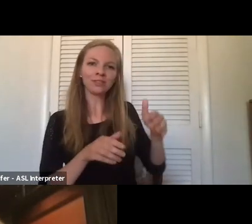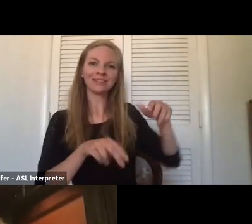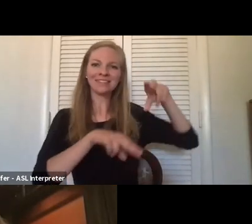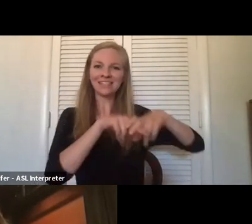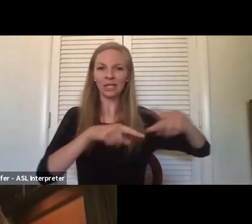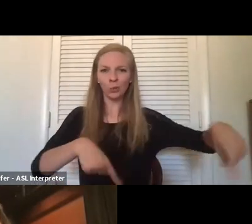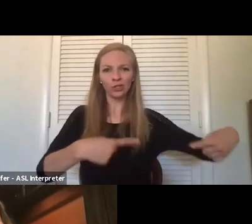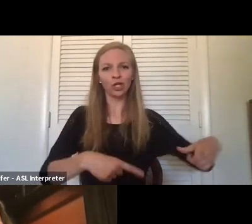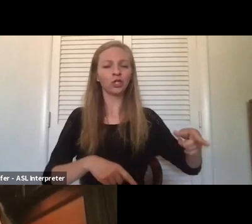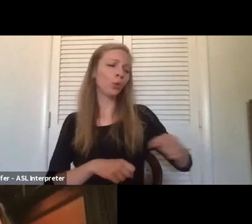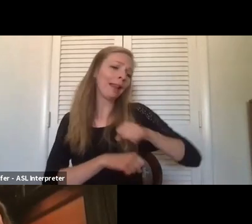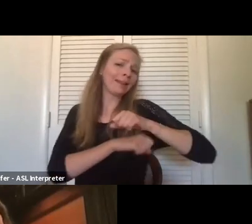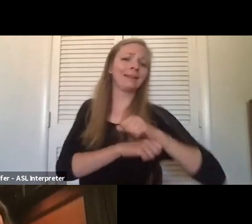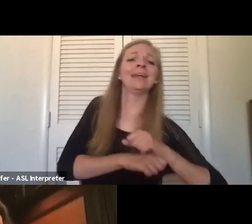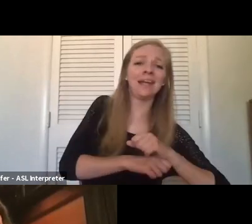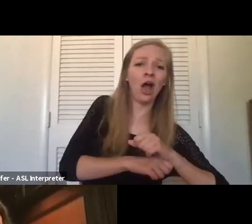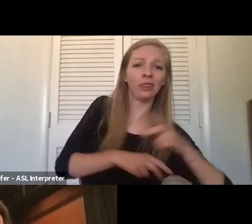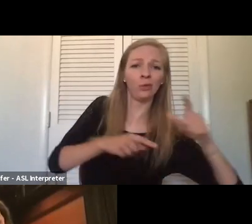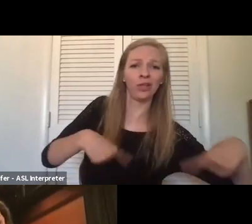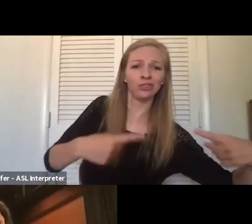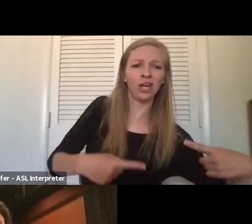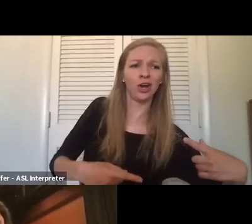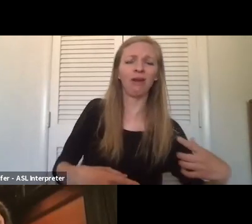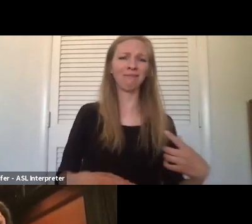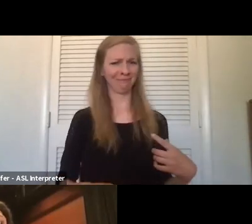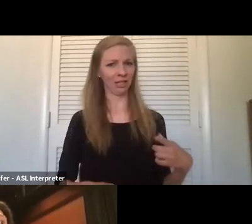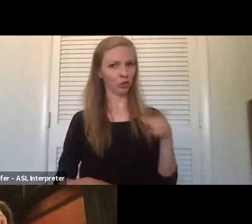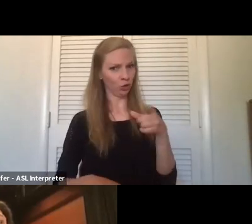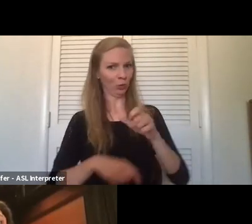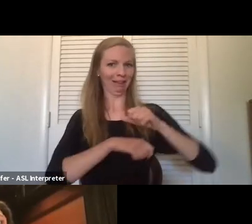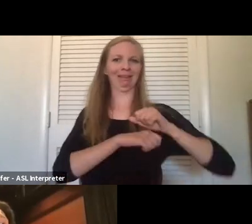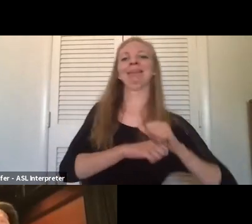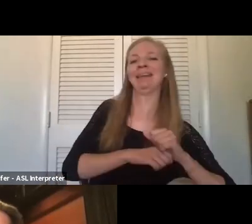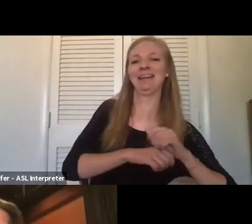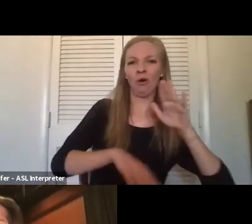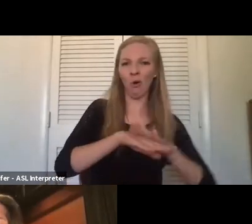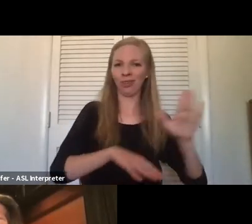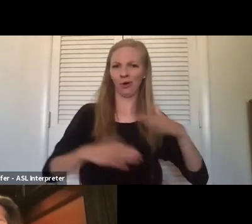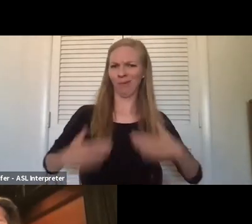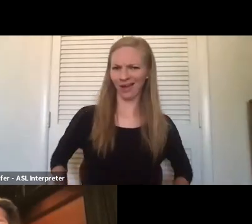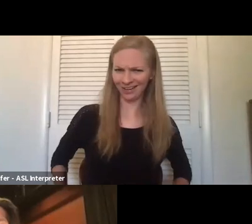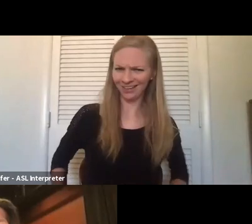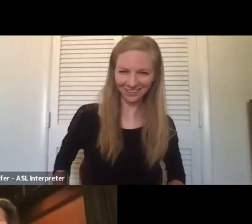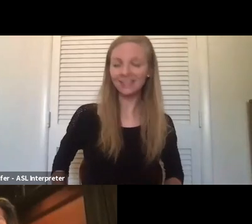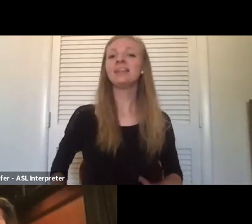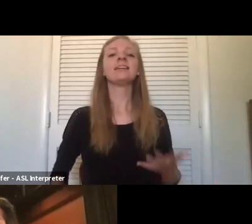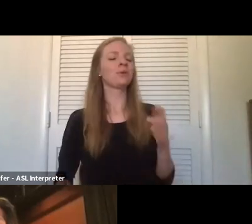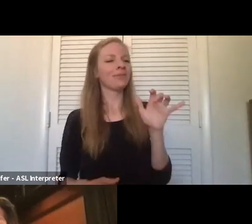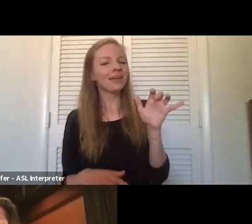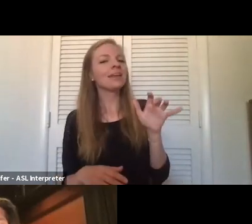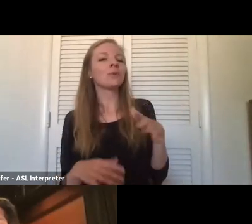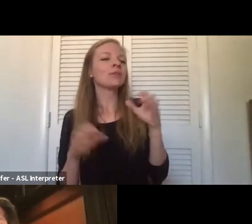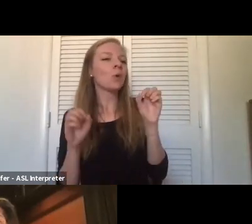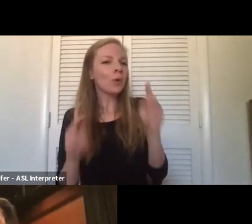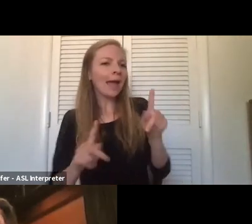that individual. So those sort of mistakes are things that people will tell you, and that's okay. And I